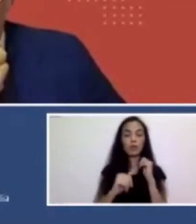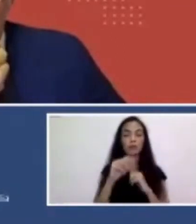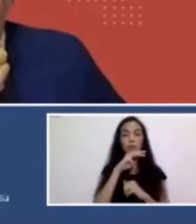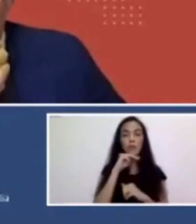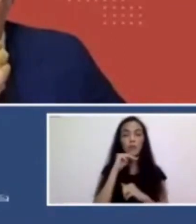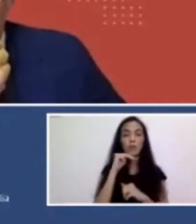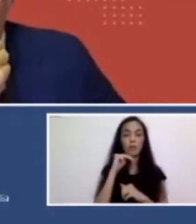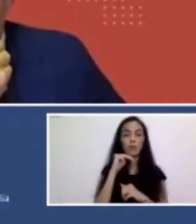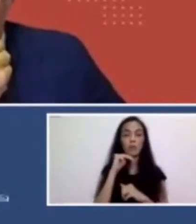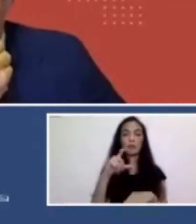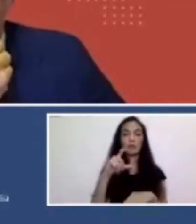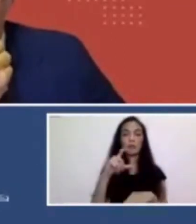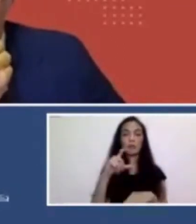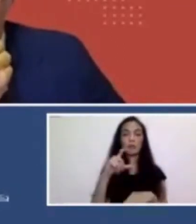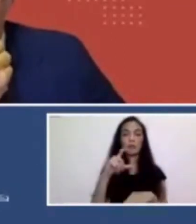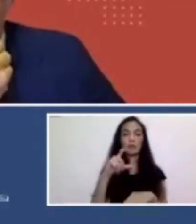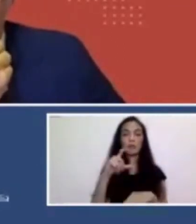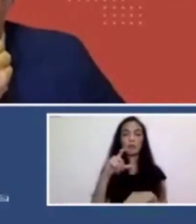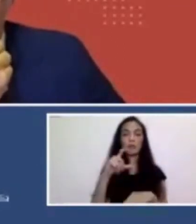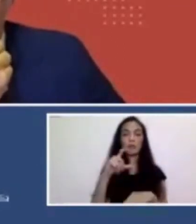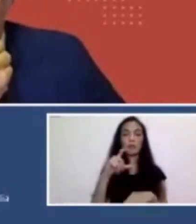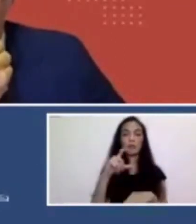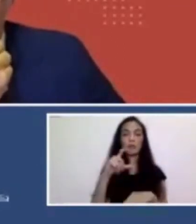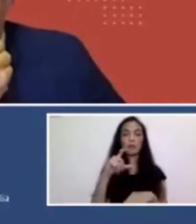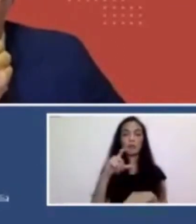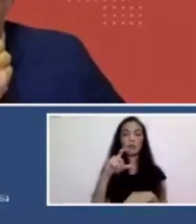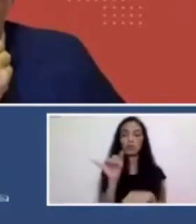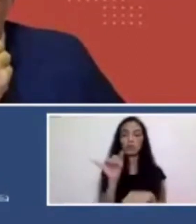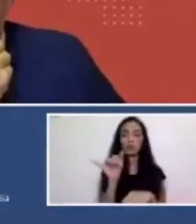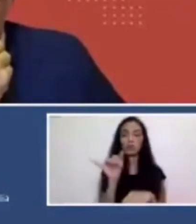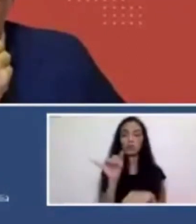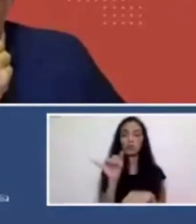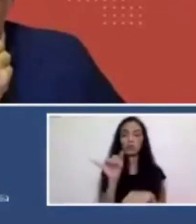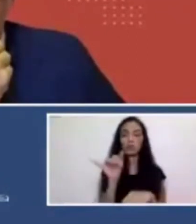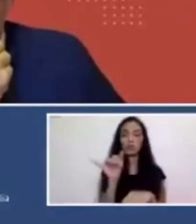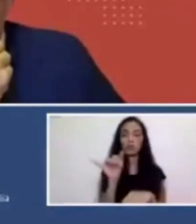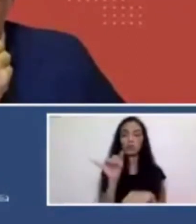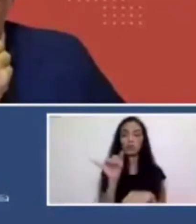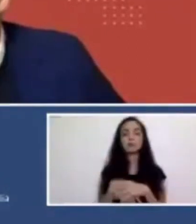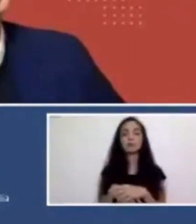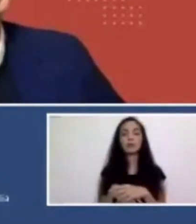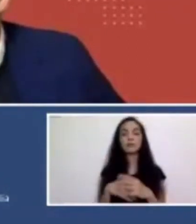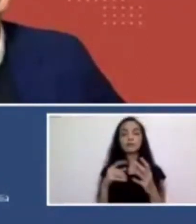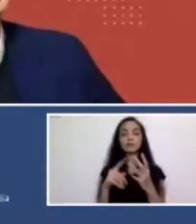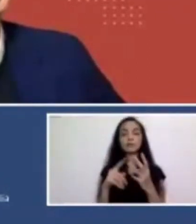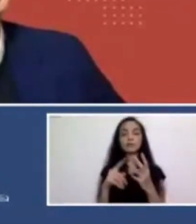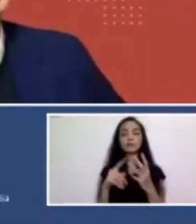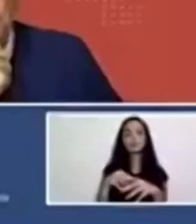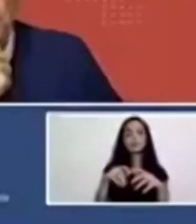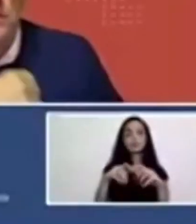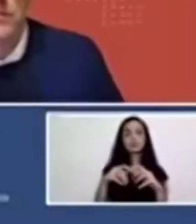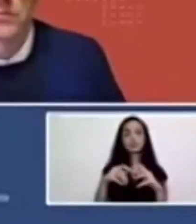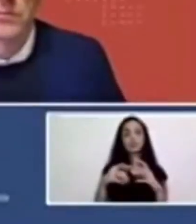And his recent collaboration with performing artists includes a set for Chunky Move Dance Company's major production entitled Jung Lung